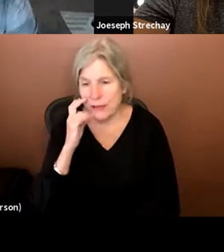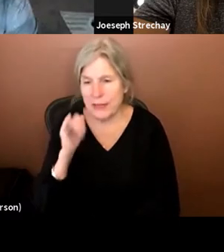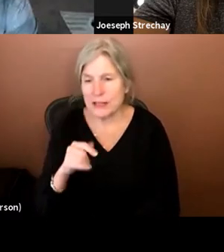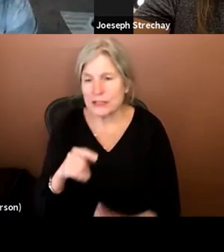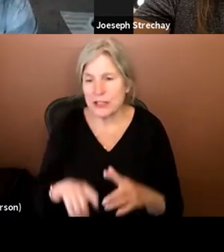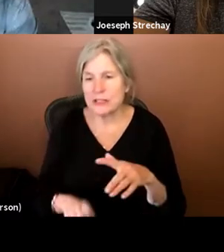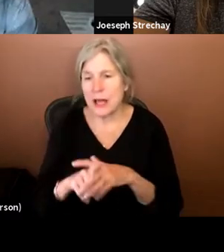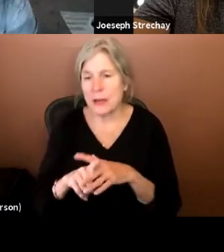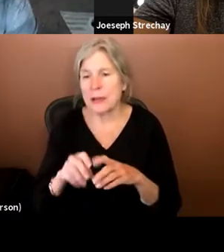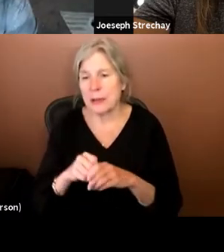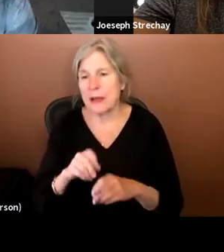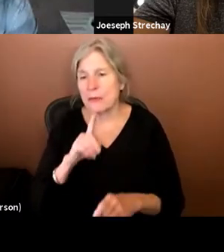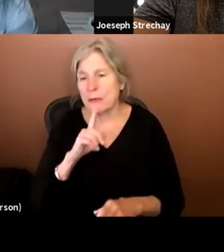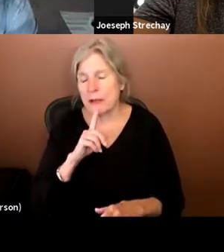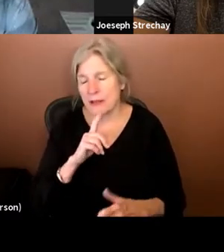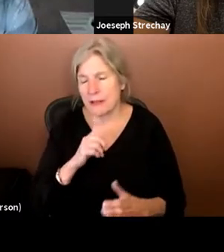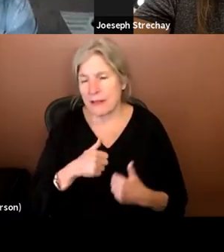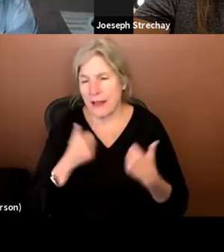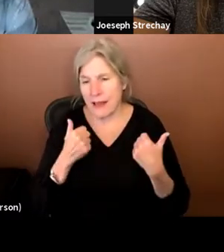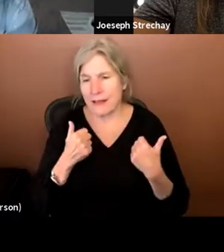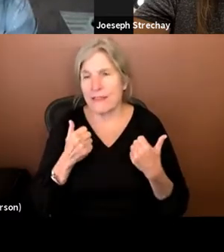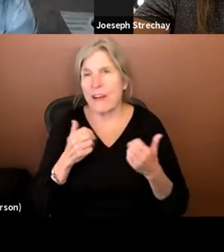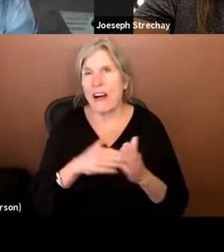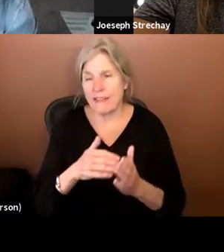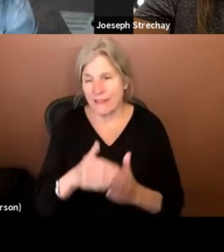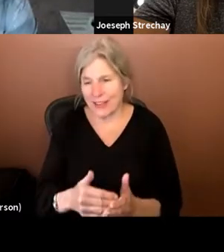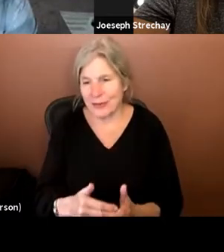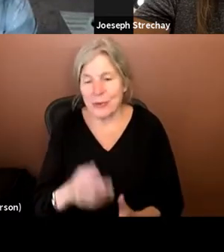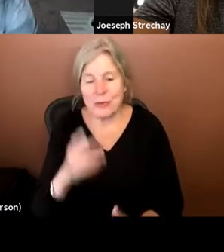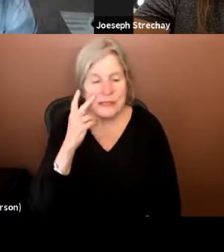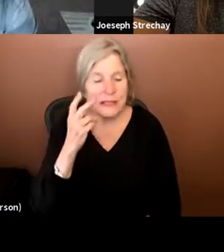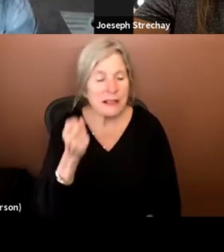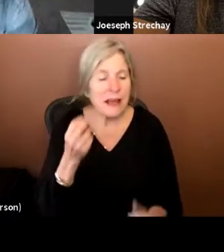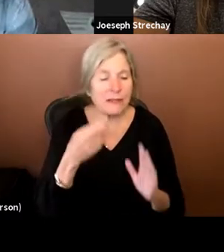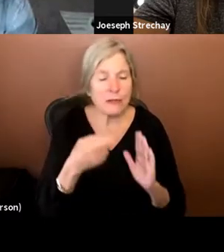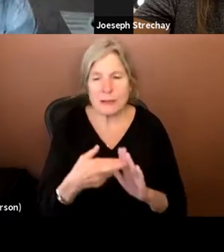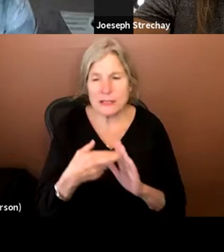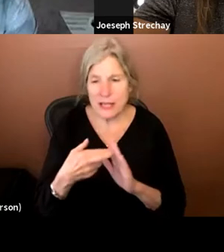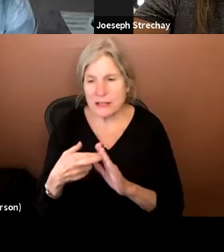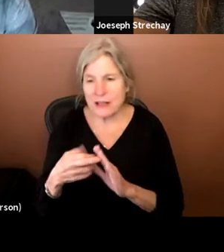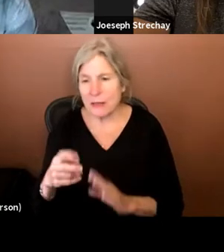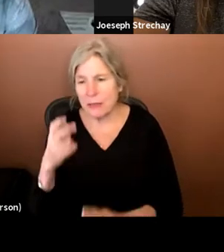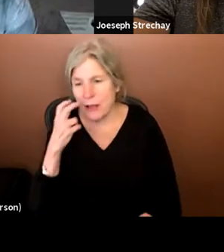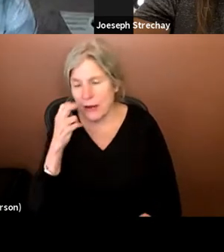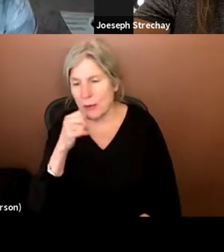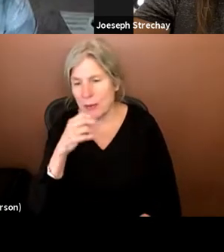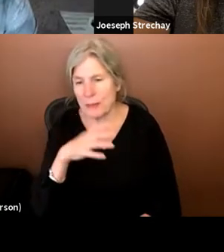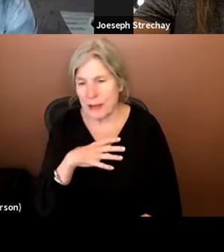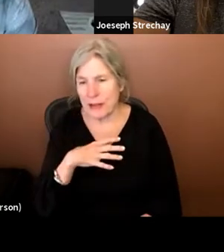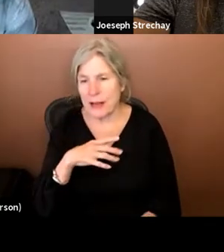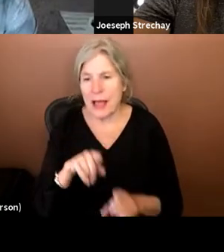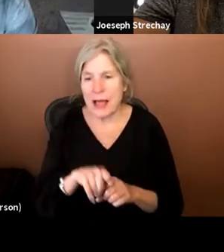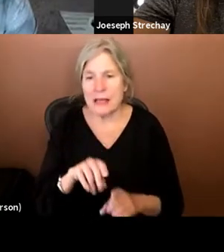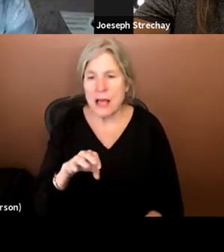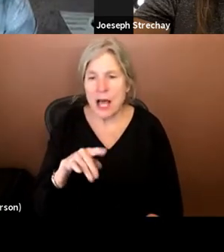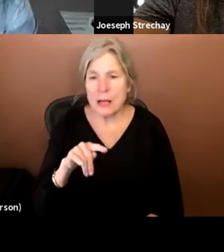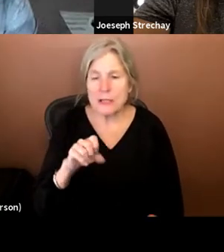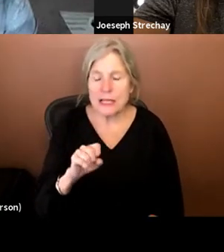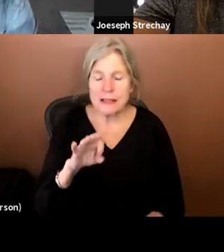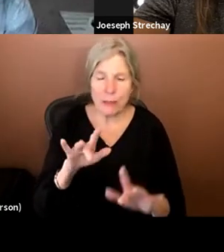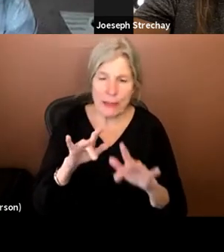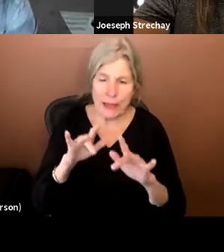with regards to my work quite a lot. Right. So when we see lots of representations of blind women as objects of pity,